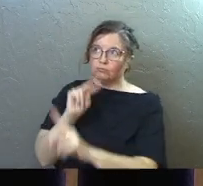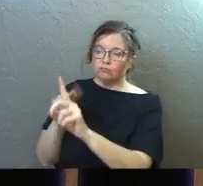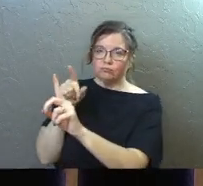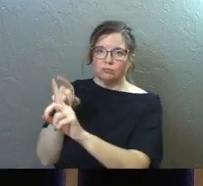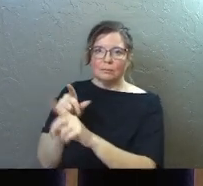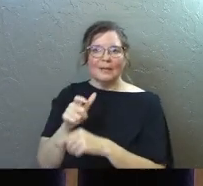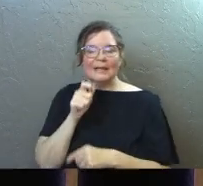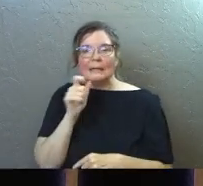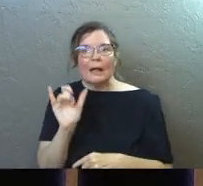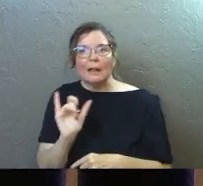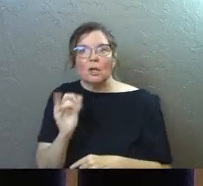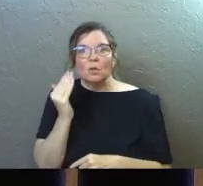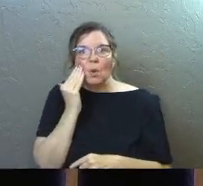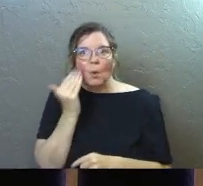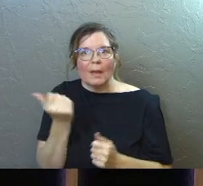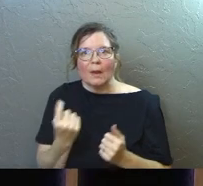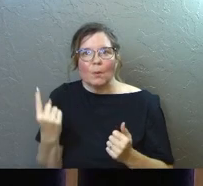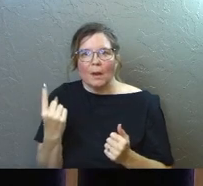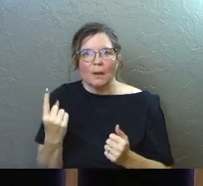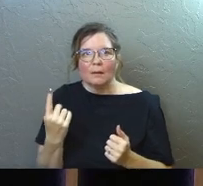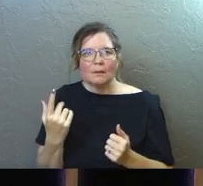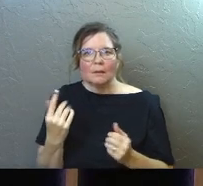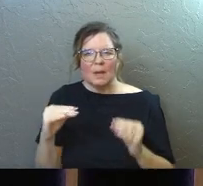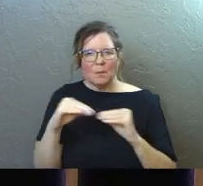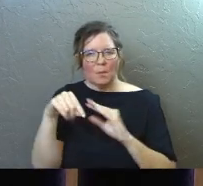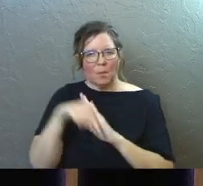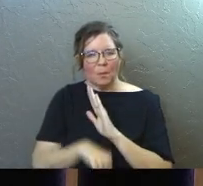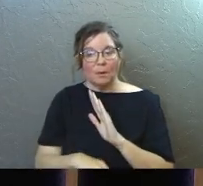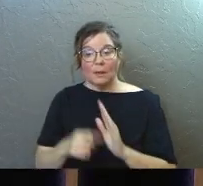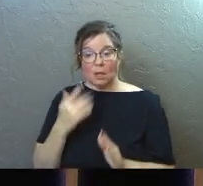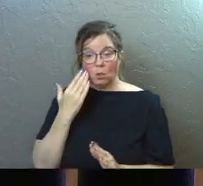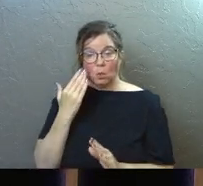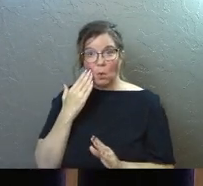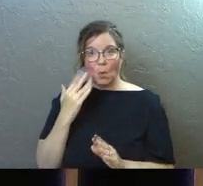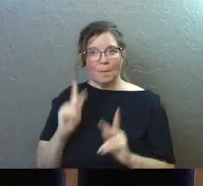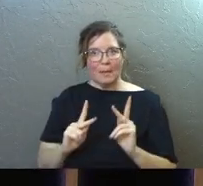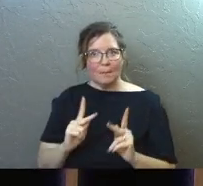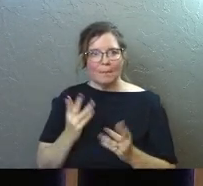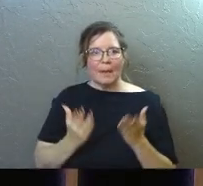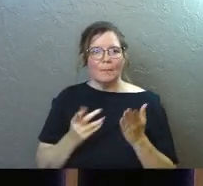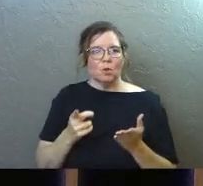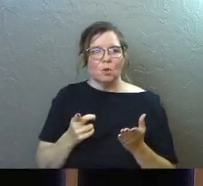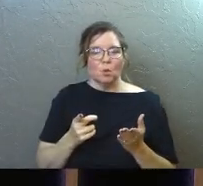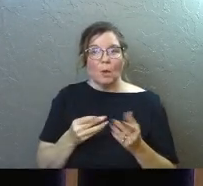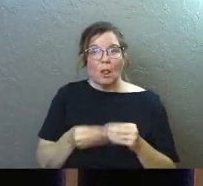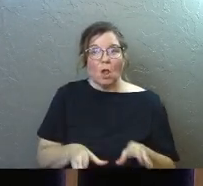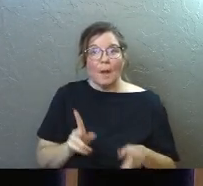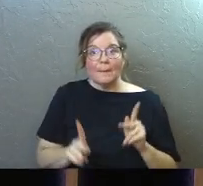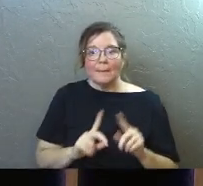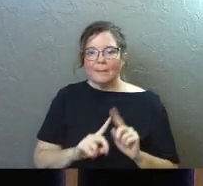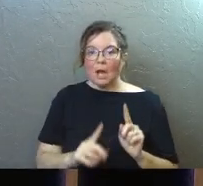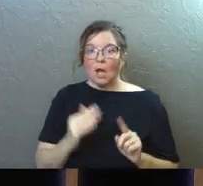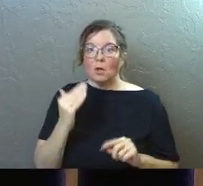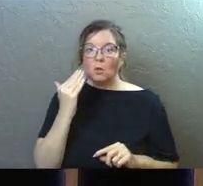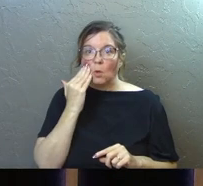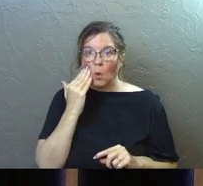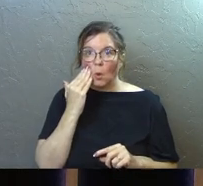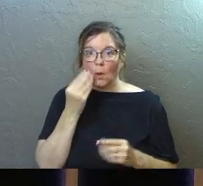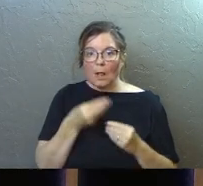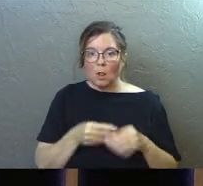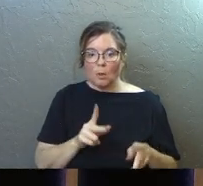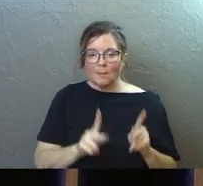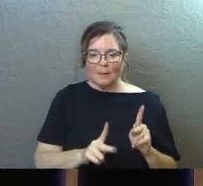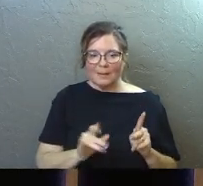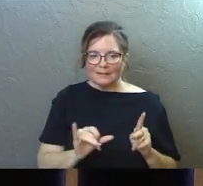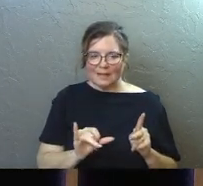And it's not just like knowing anybody, right? Like you've known people and like maybe you've even lost people. But knowing people and